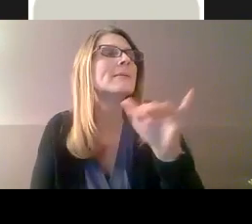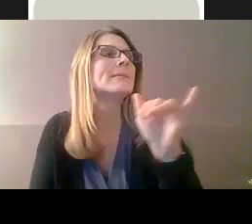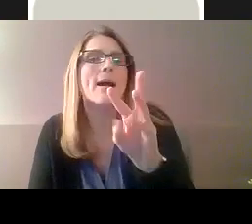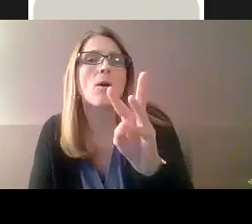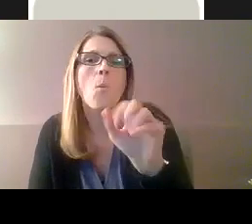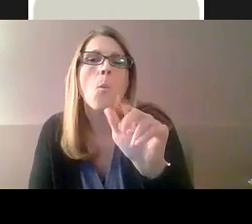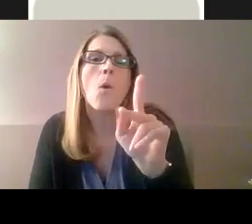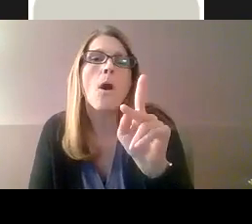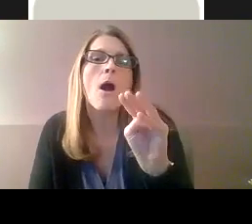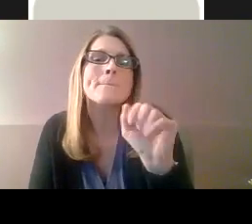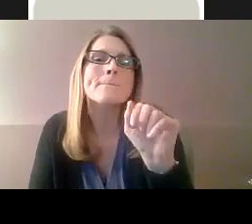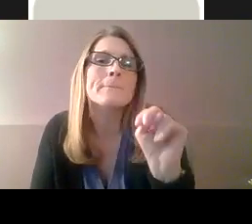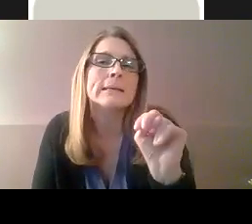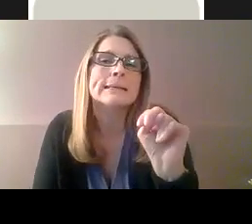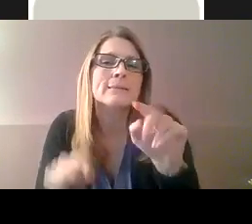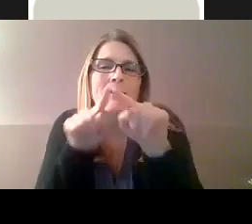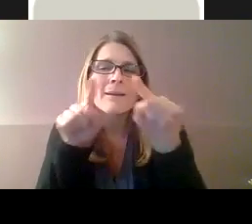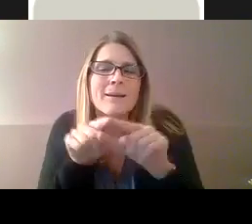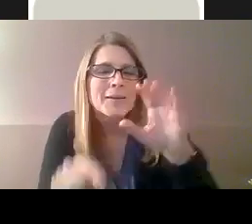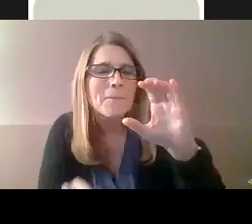that communication.